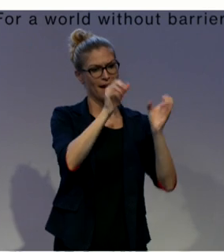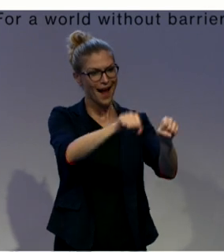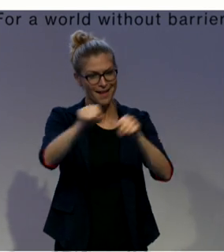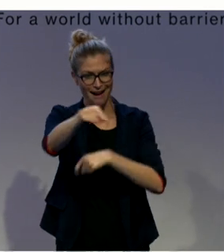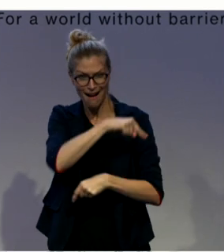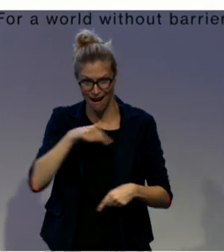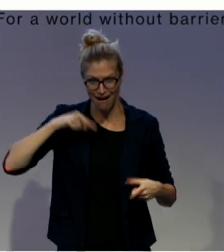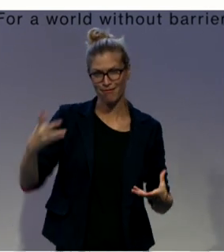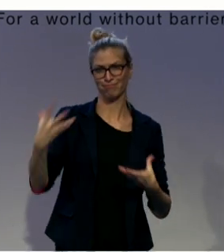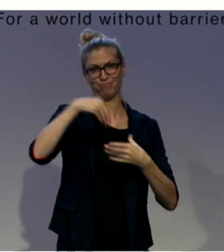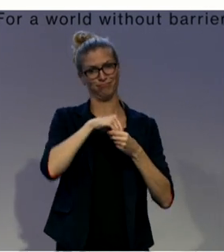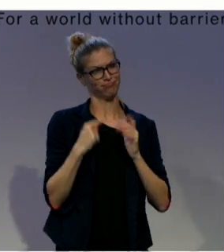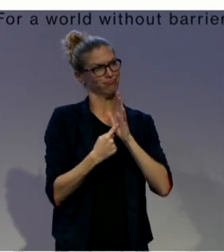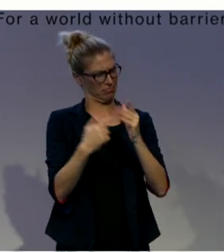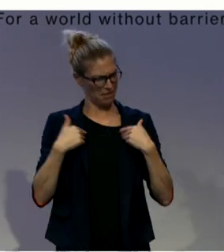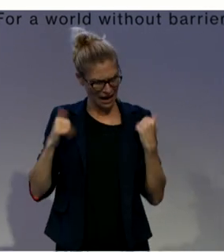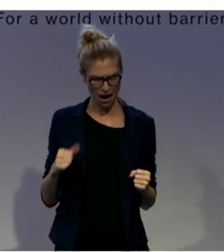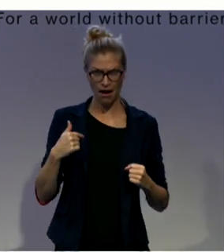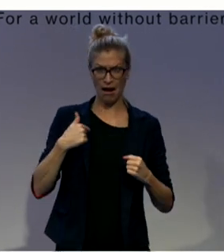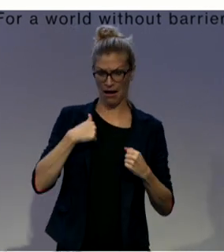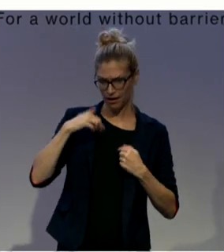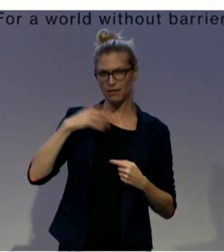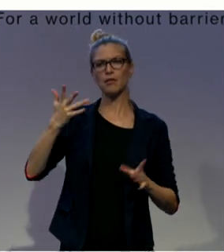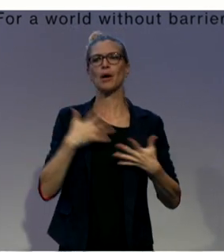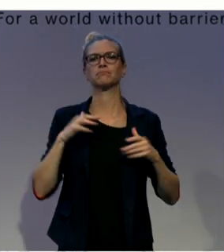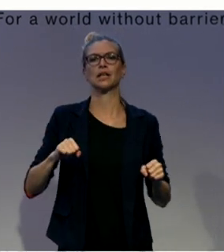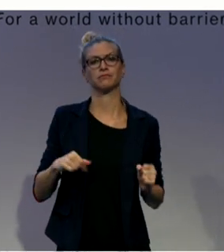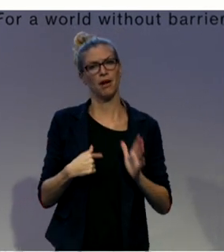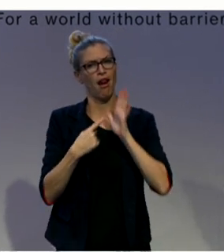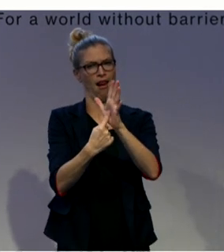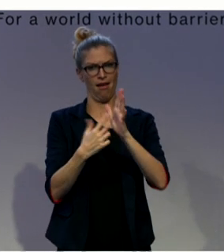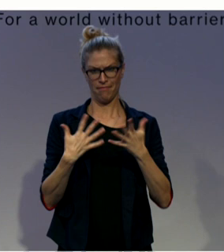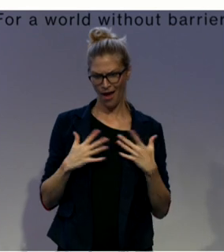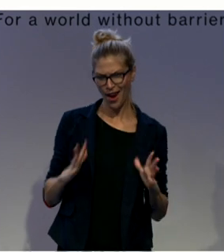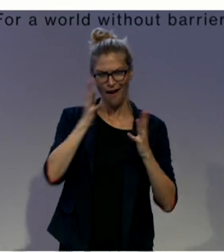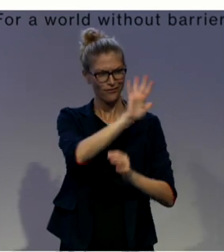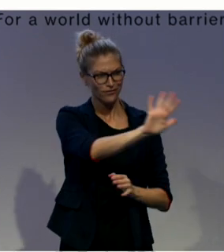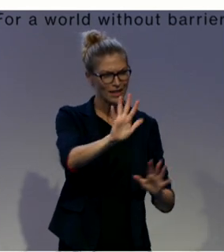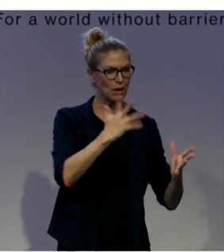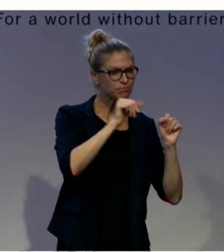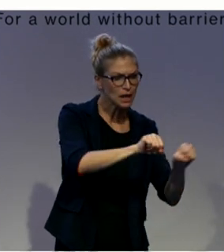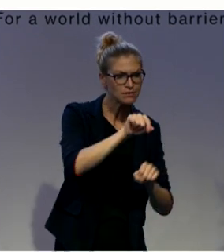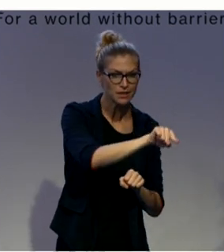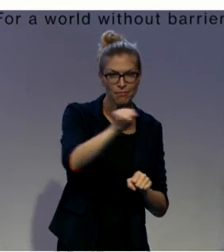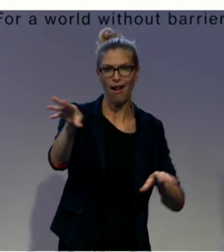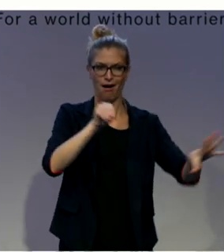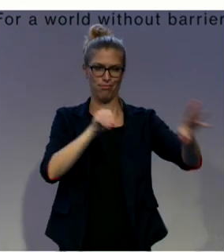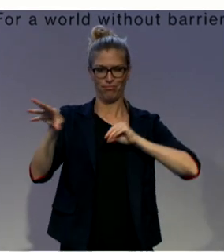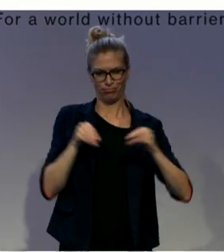in order to guarantee our own survival and well-being. Nobody is safe from a